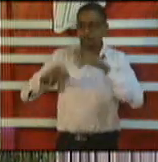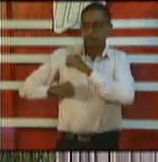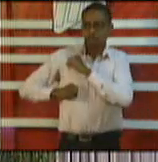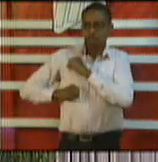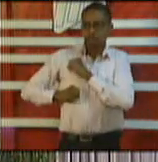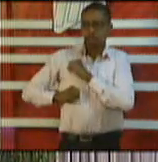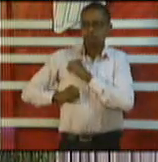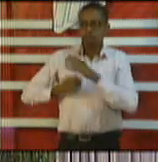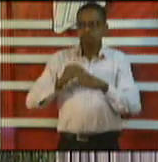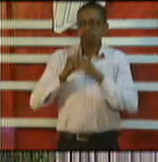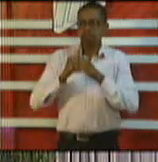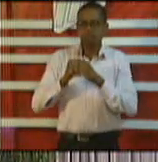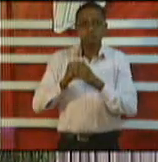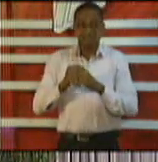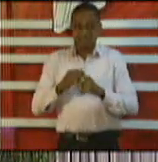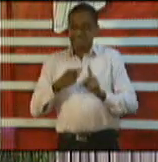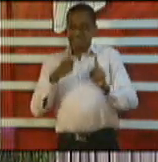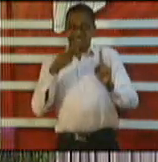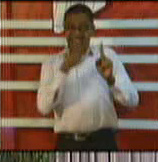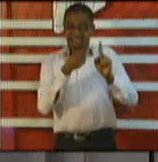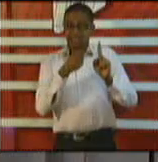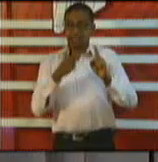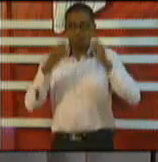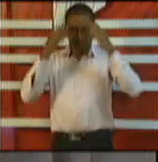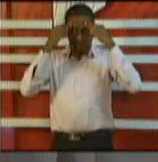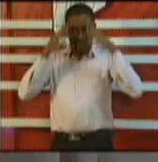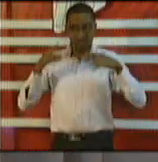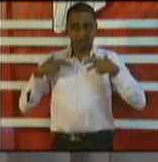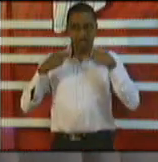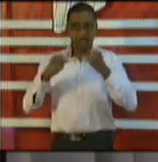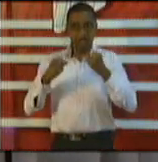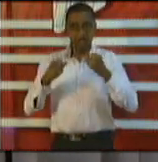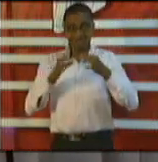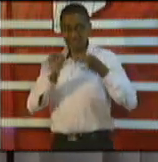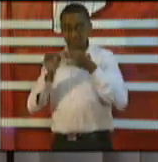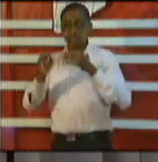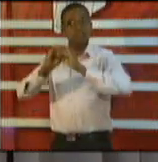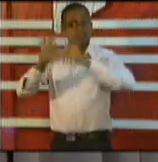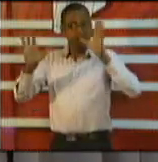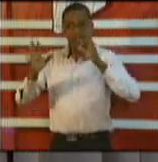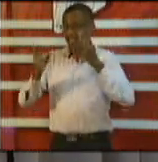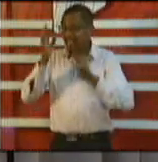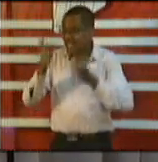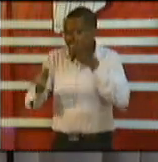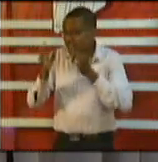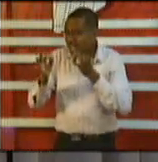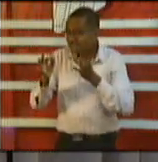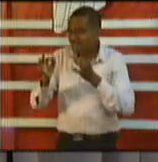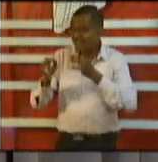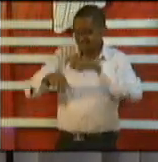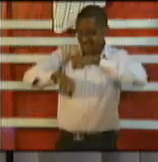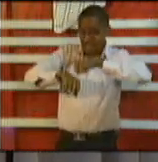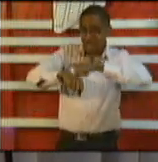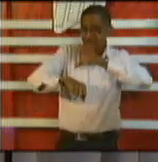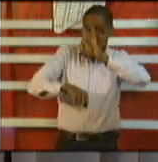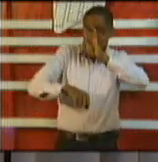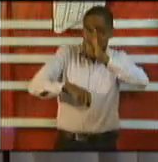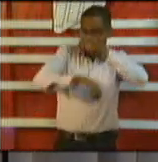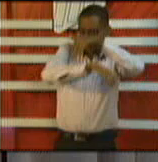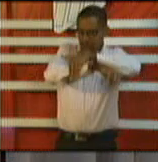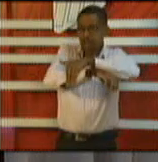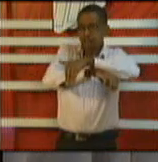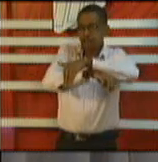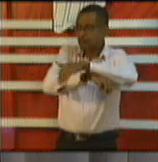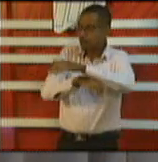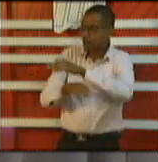'Alsing has just described is very clear in law if you are found in a bar after 8 p.m. from tonight you